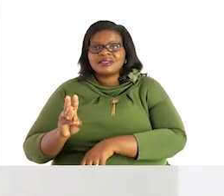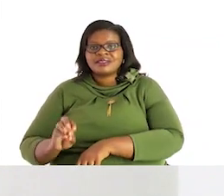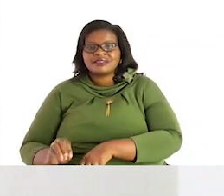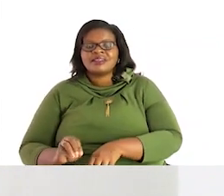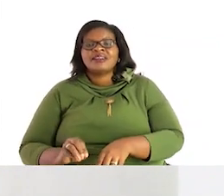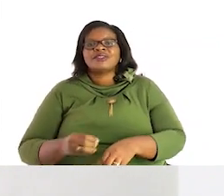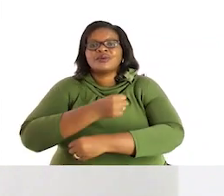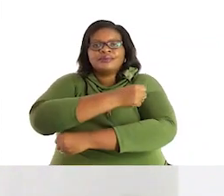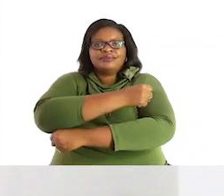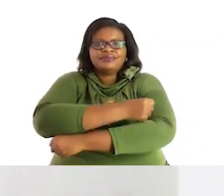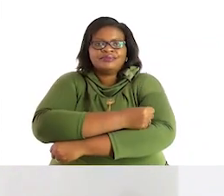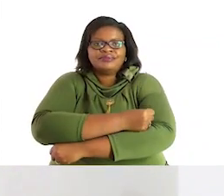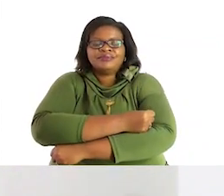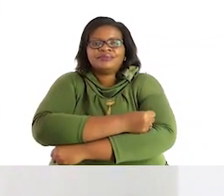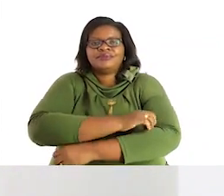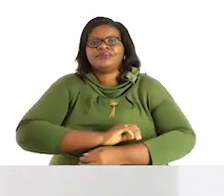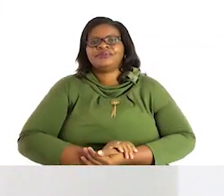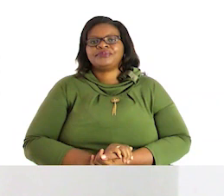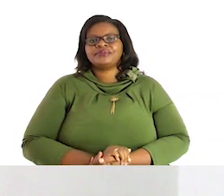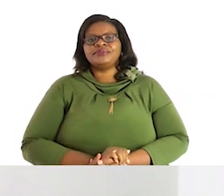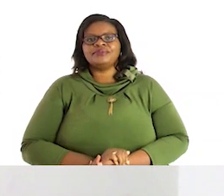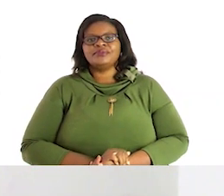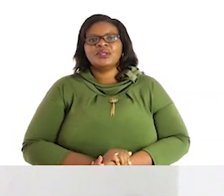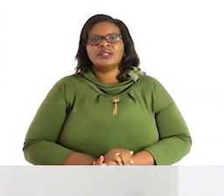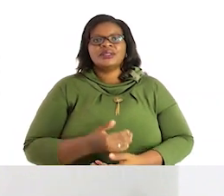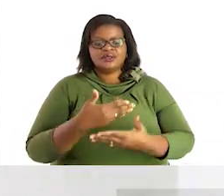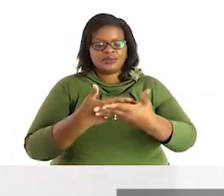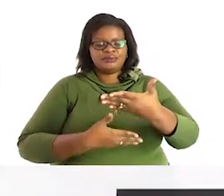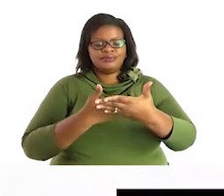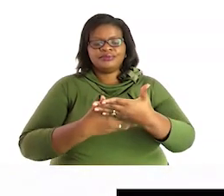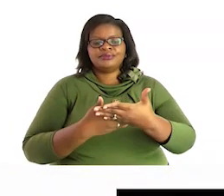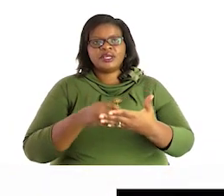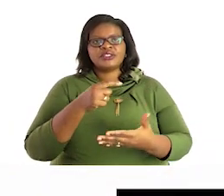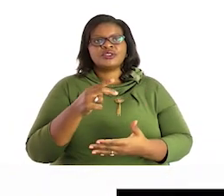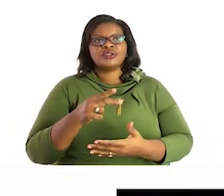let us go to page 12